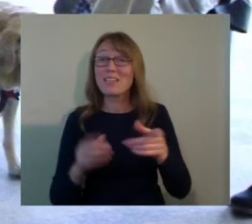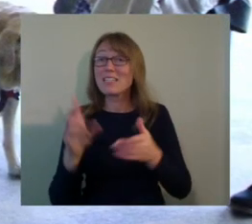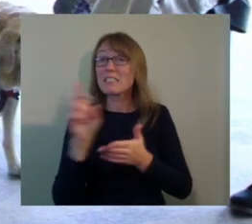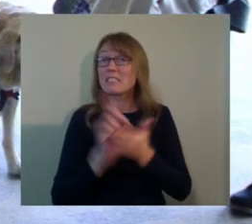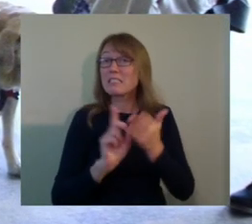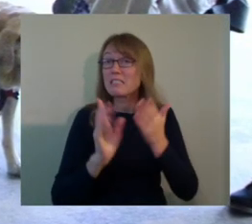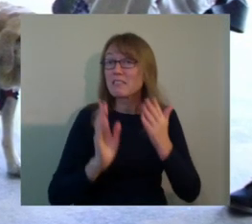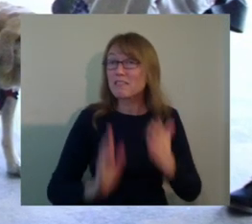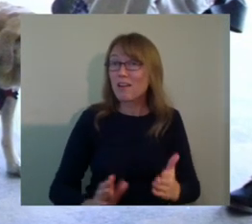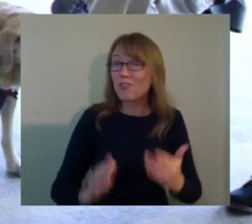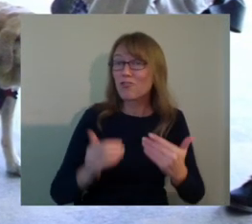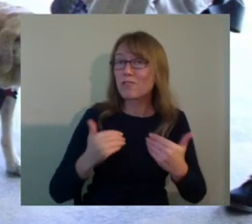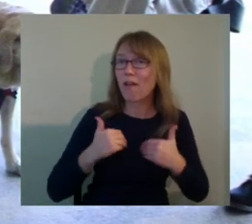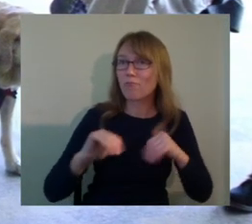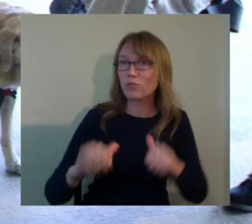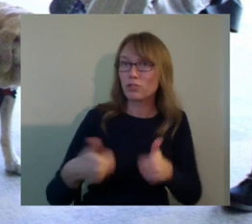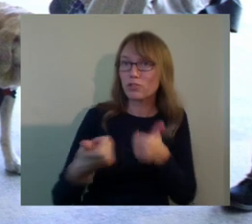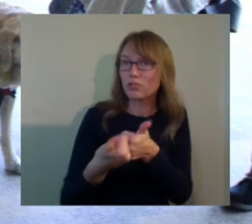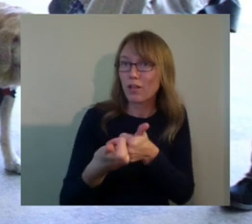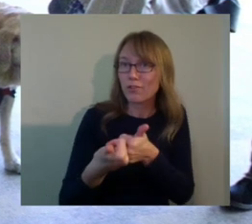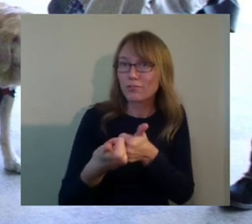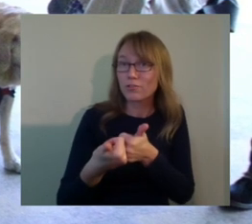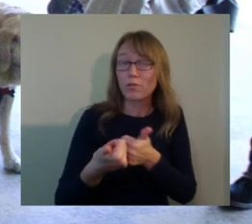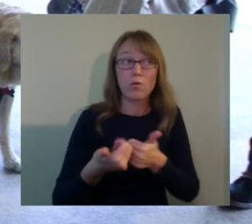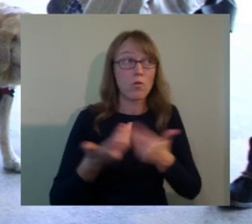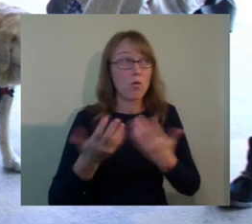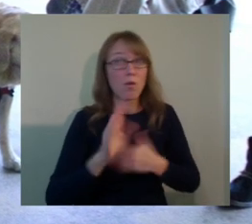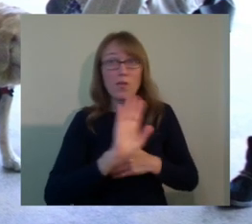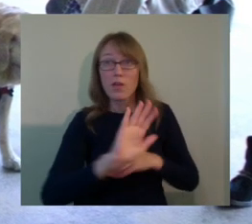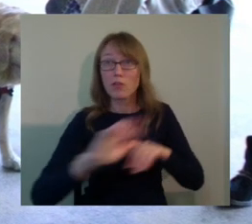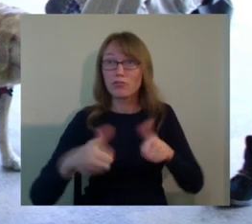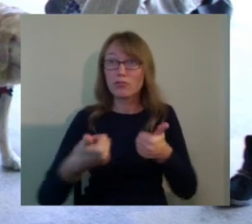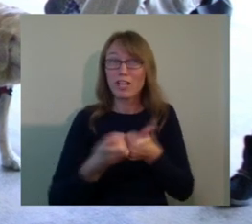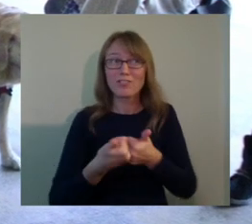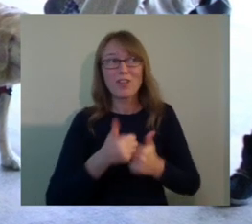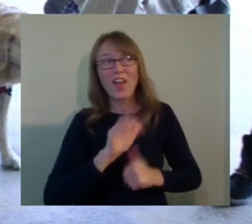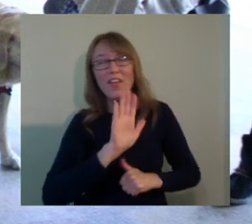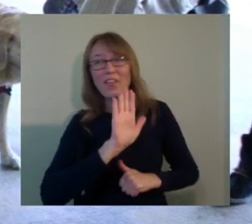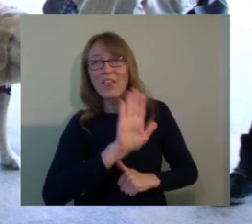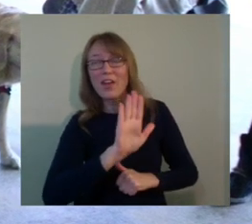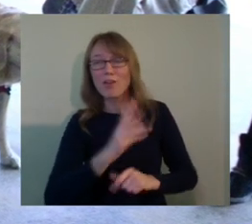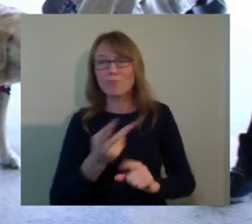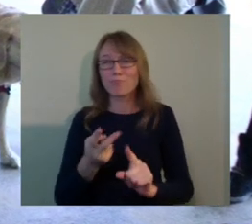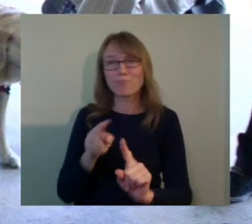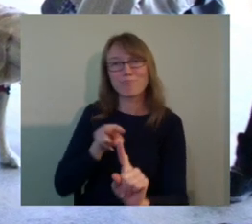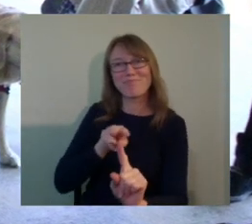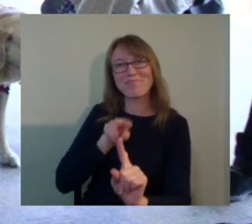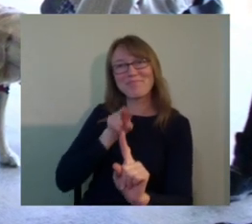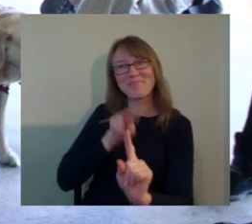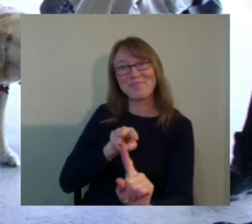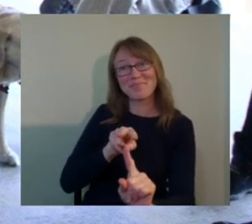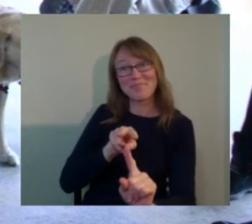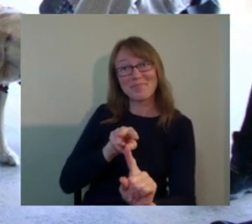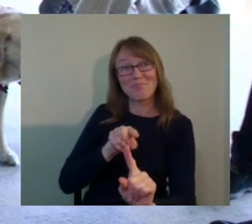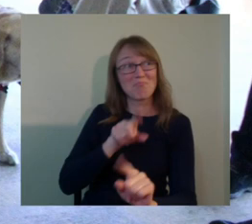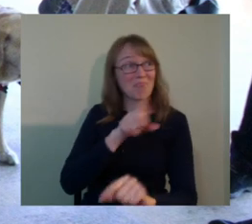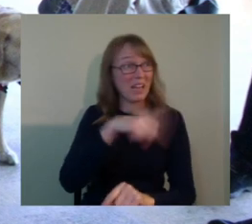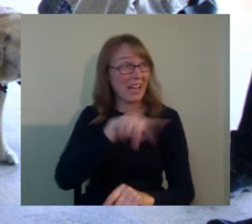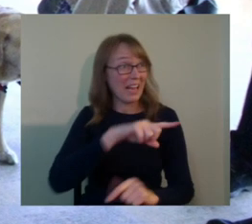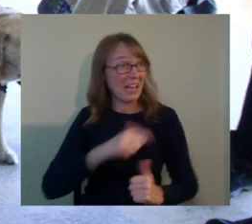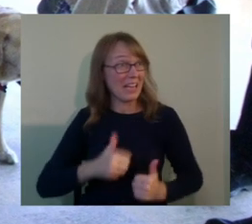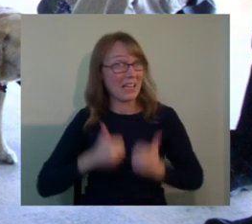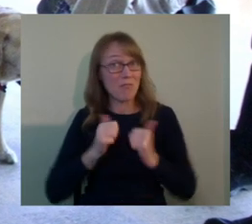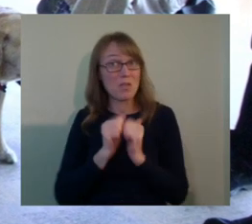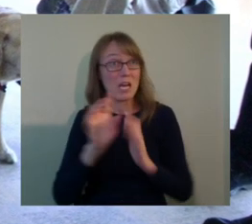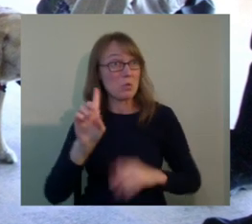is that they are used to looking at the world the way that they look at it. And when they're not disabled, that is just one way of looking